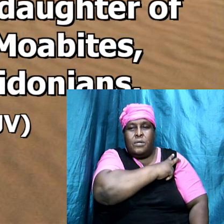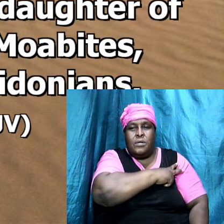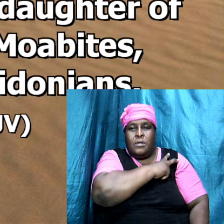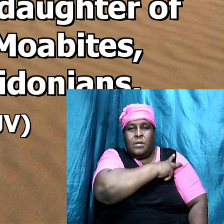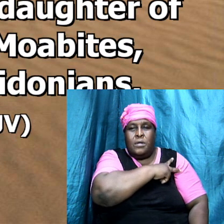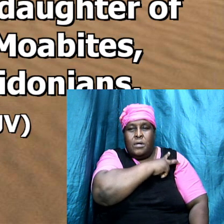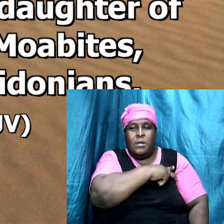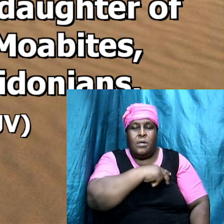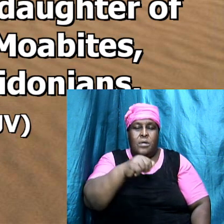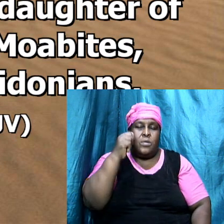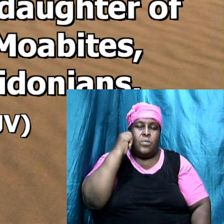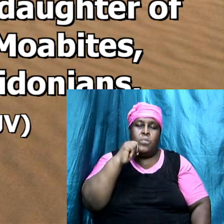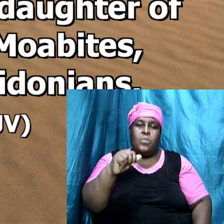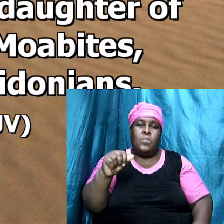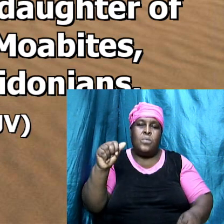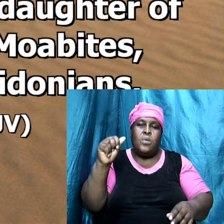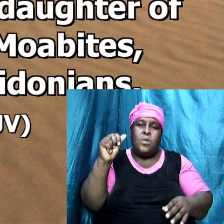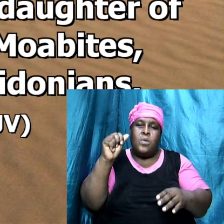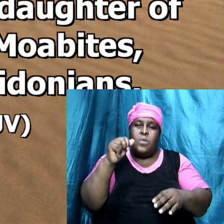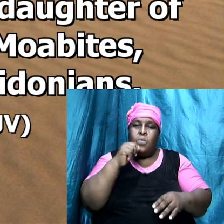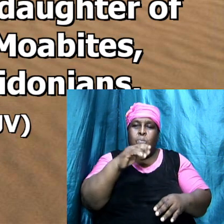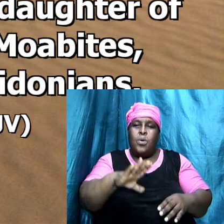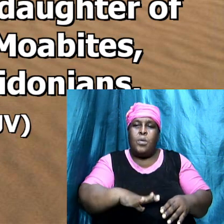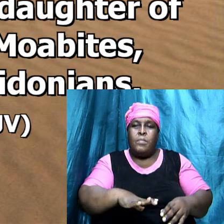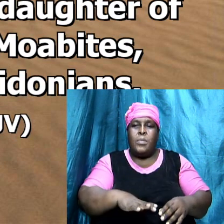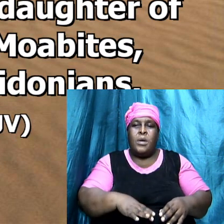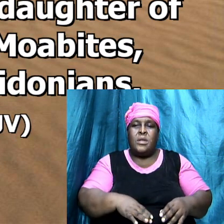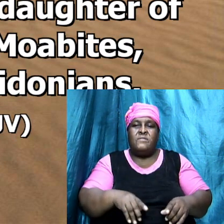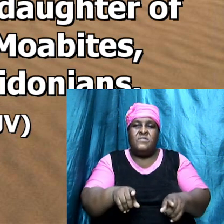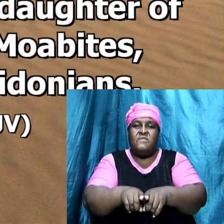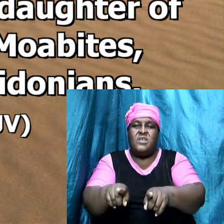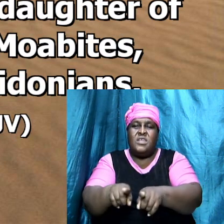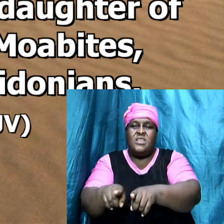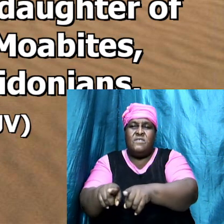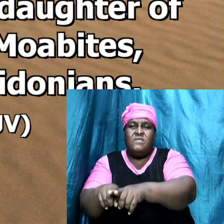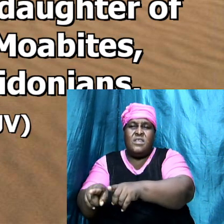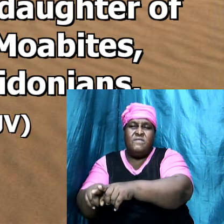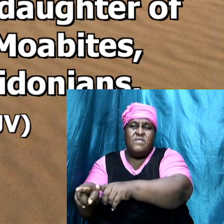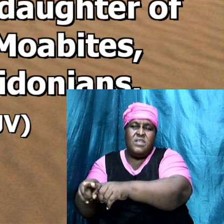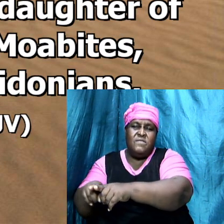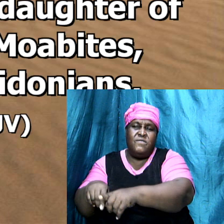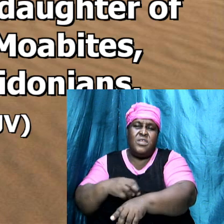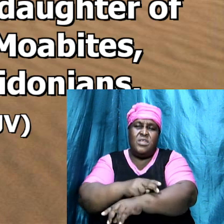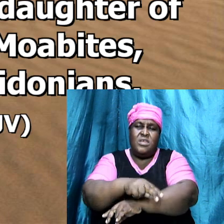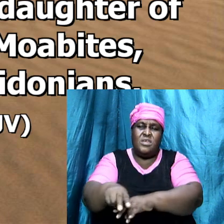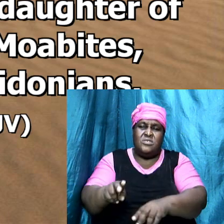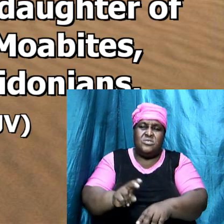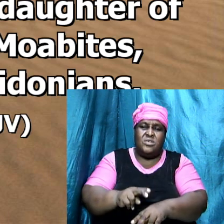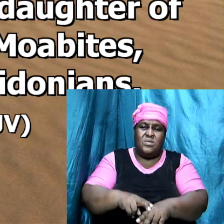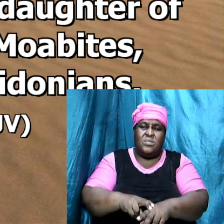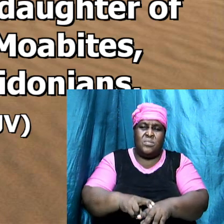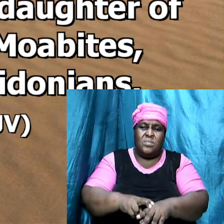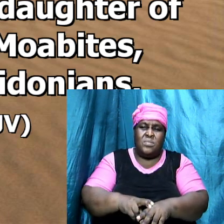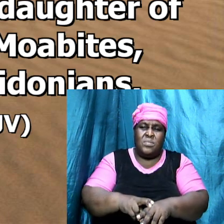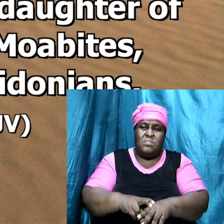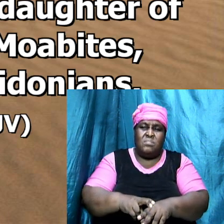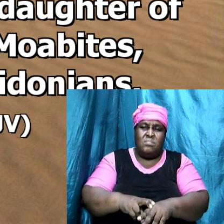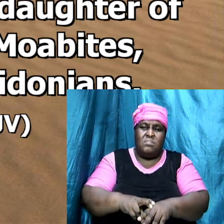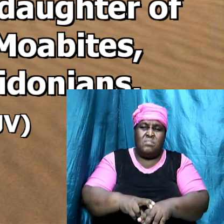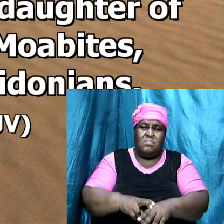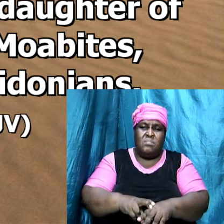women of the Moabites, the Ammonites, Edomites, Zidonians,